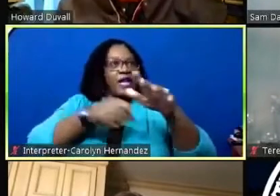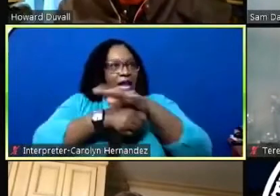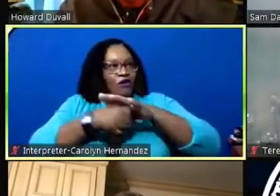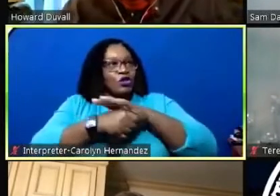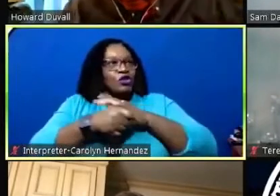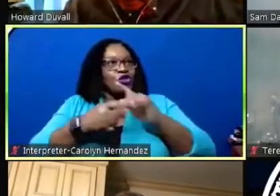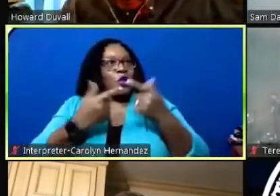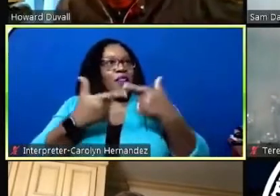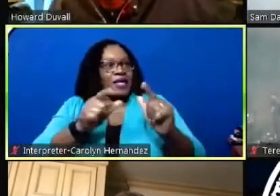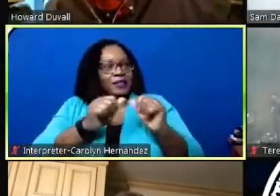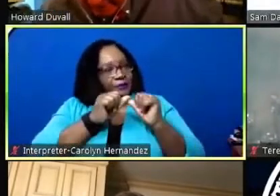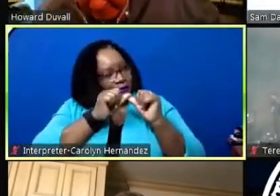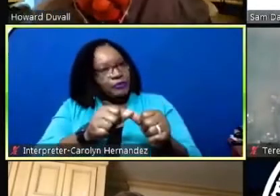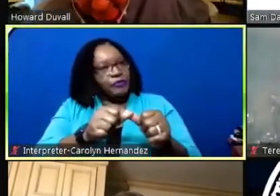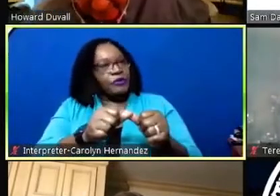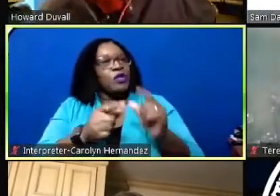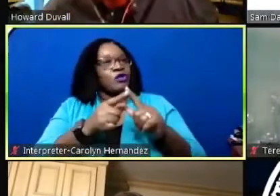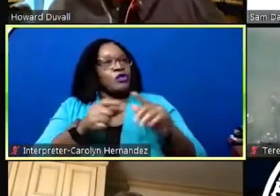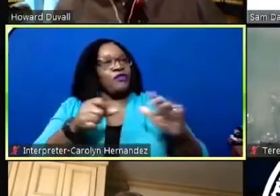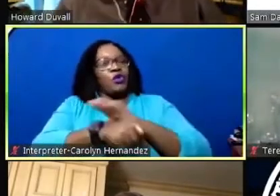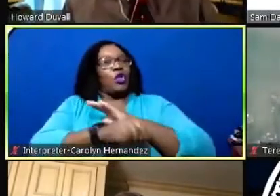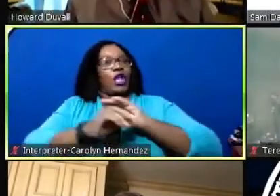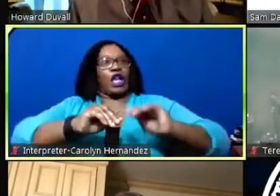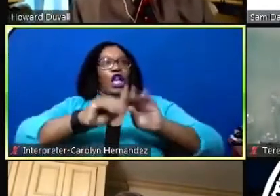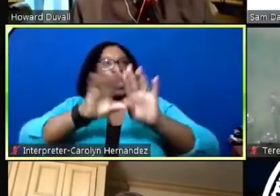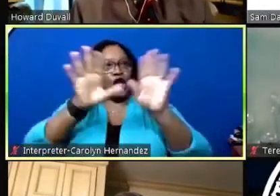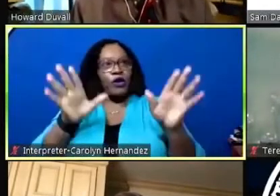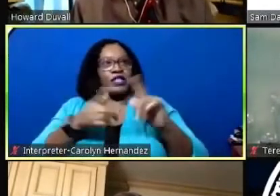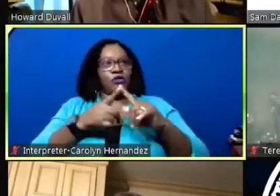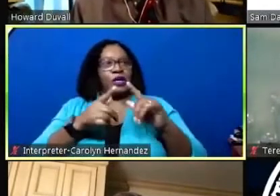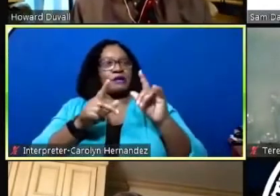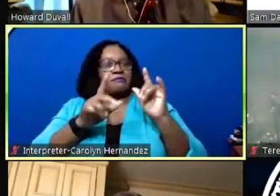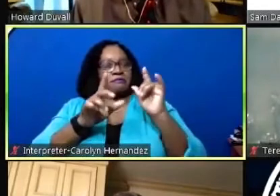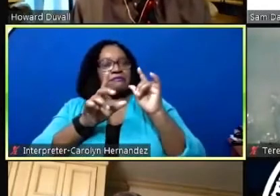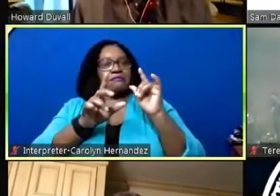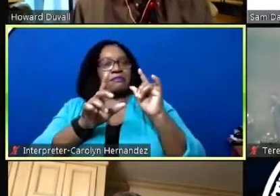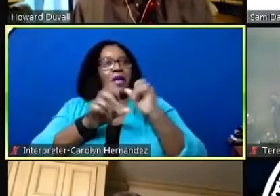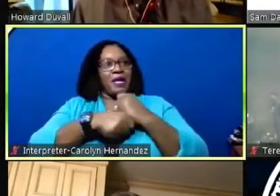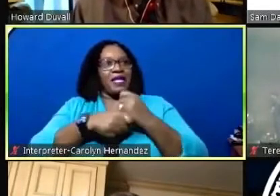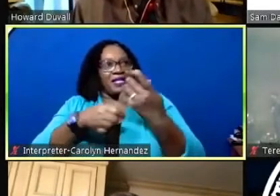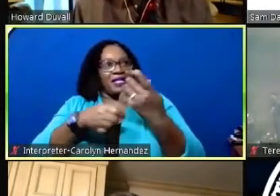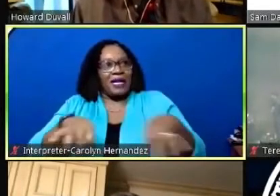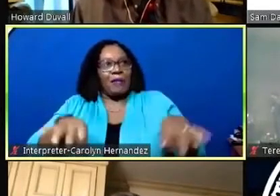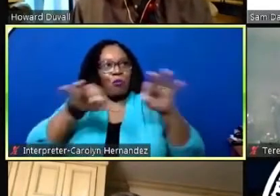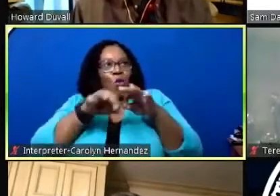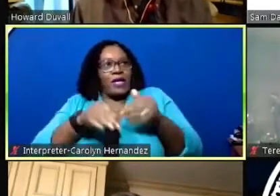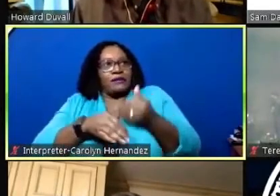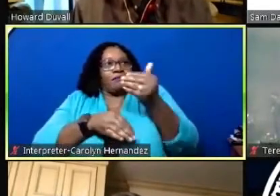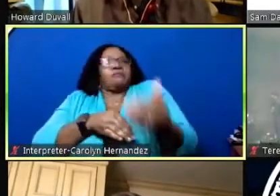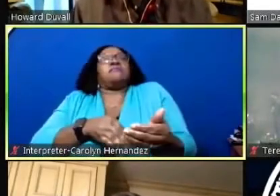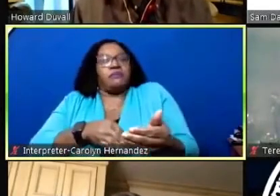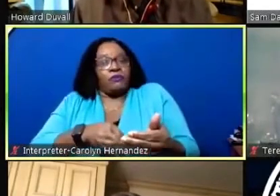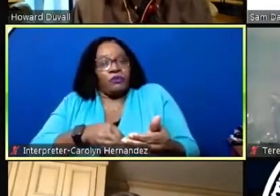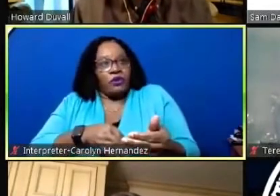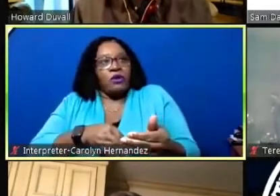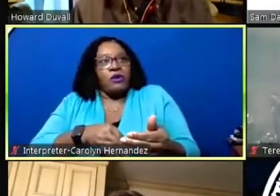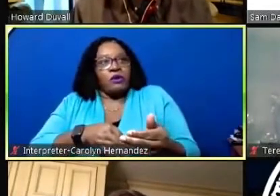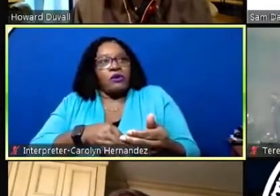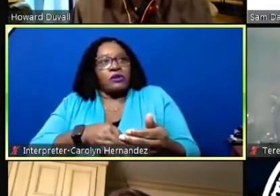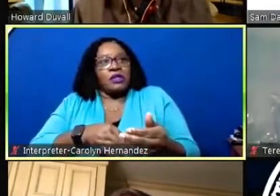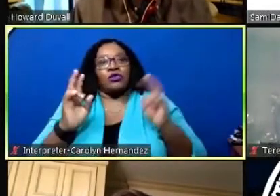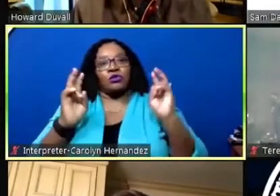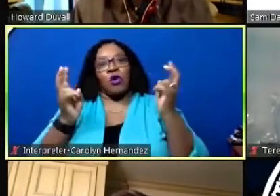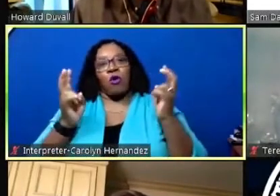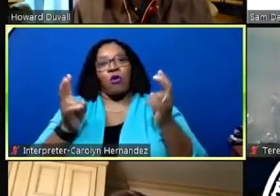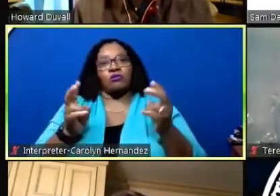endeavor to be fully transparent um as we make this this very important step forward uh which which indeed is is what it is